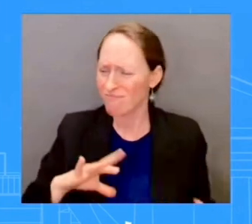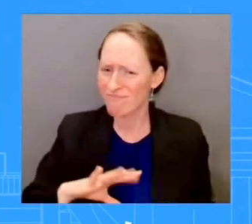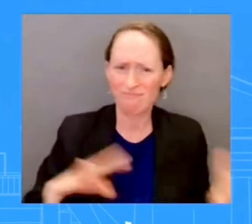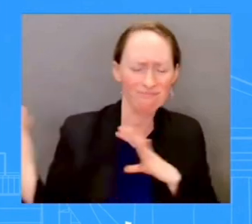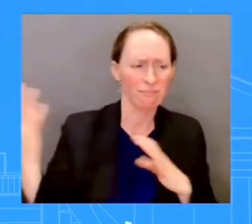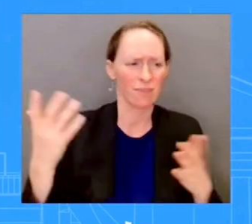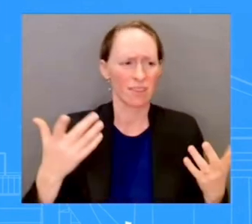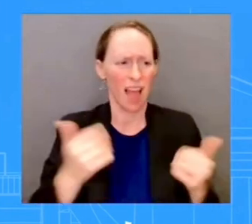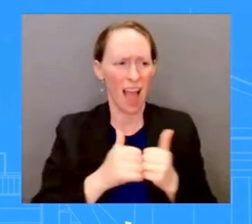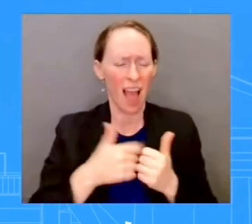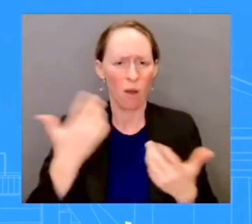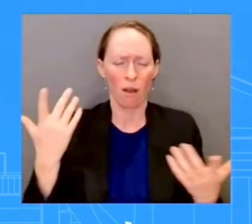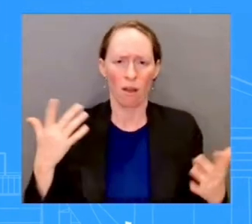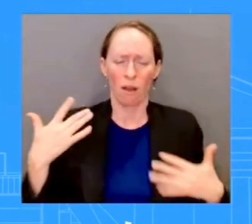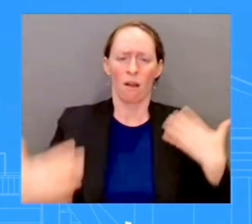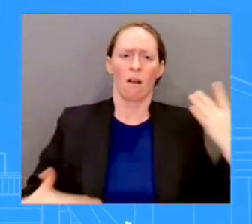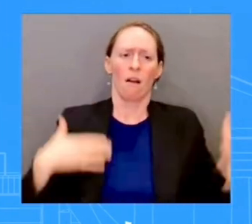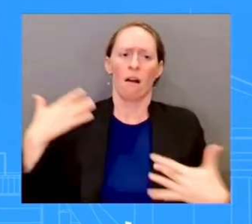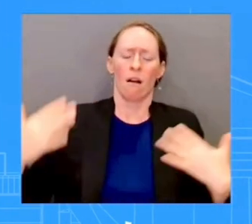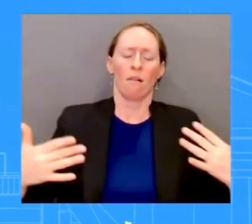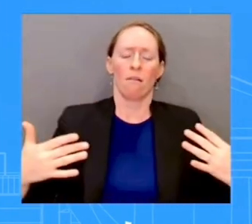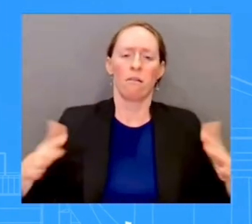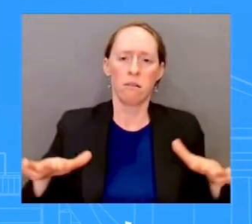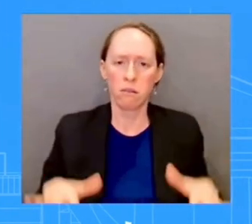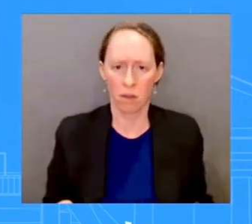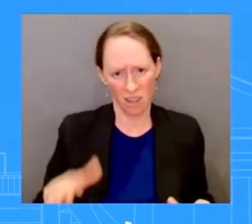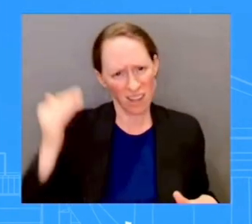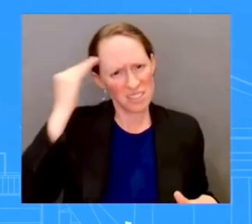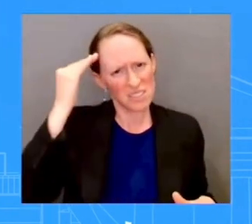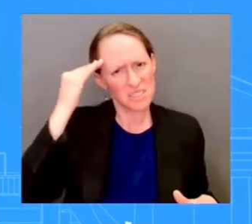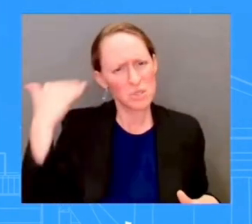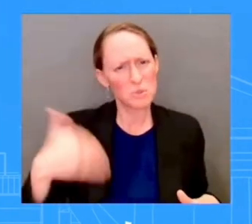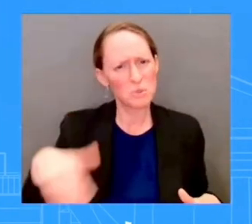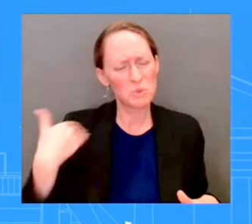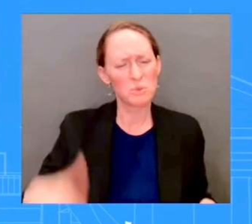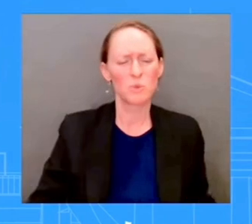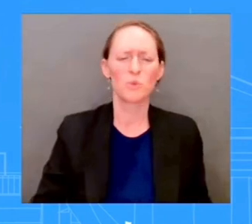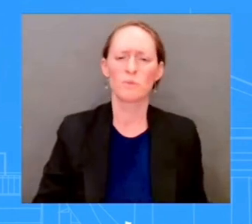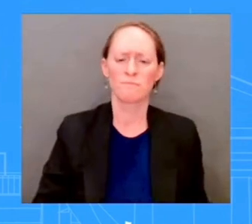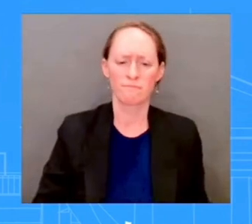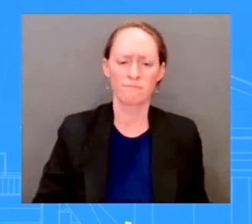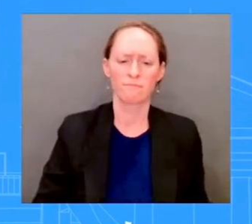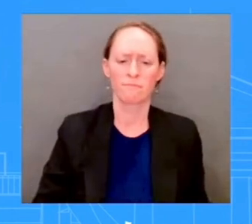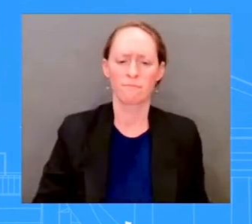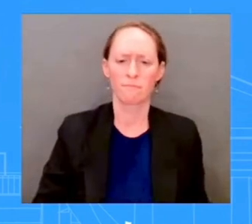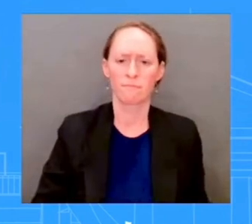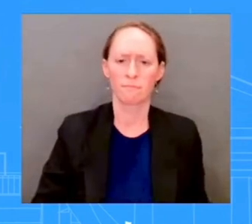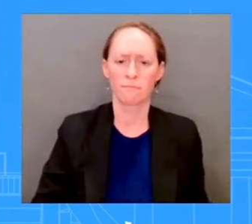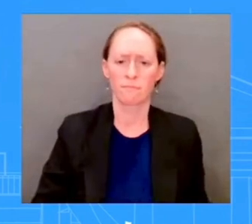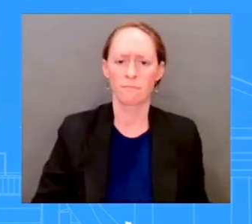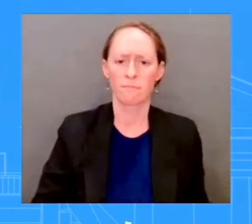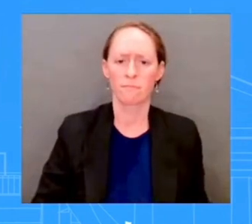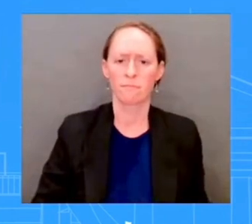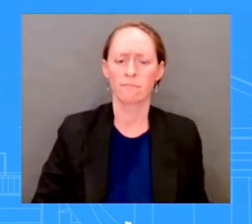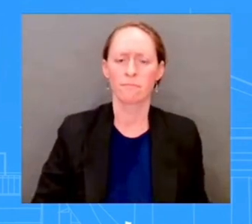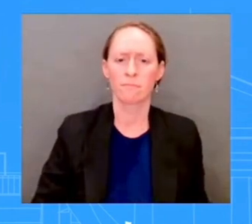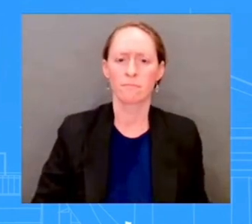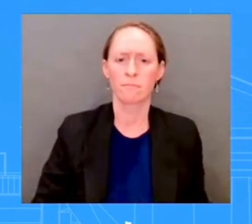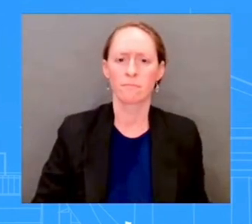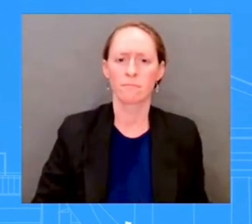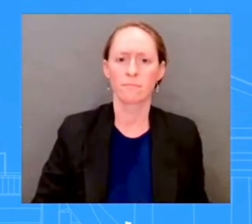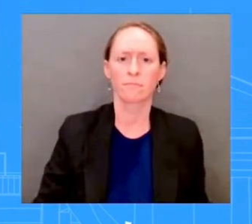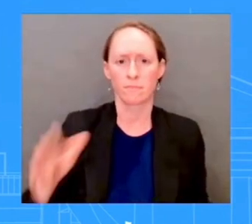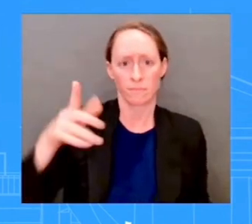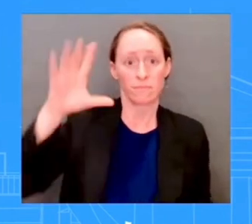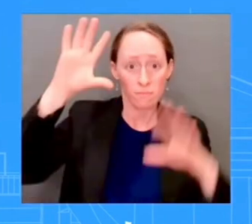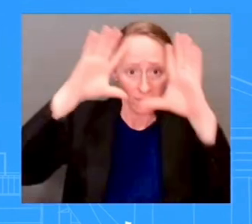yesterday when we were briefing him with respect to Maui, he was very focused on the opening of the school year and how the kids of Lahaina don't necessarily